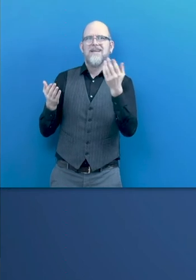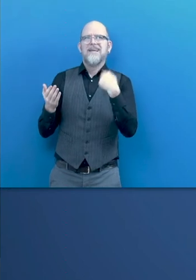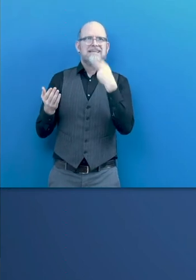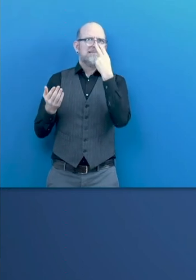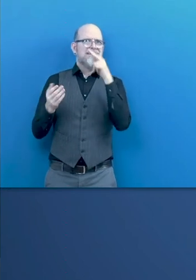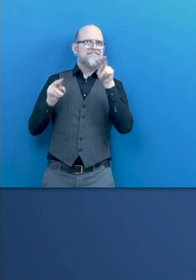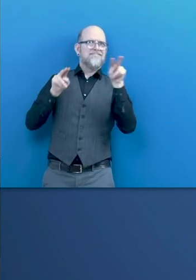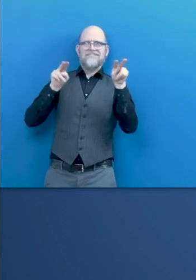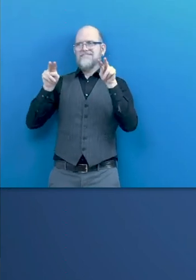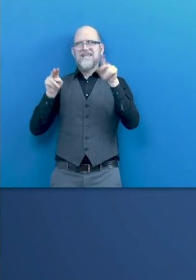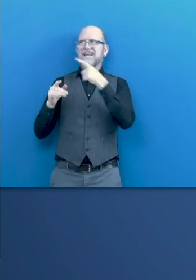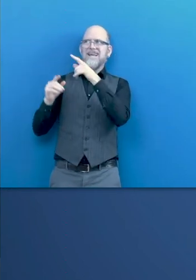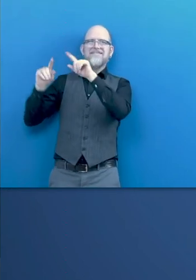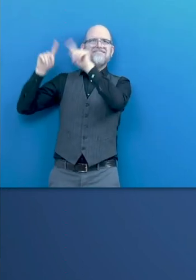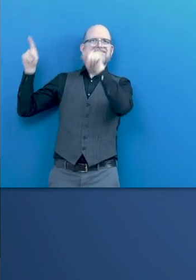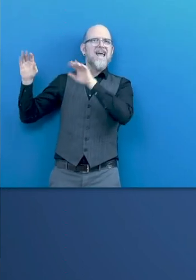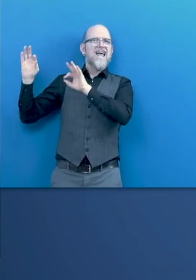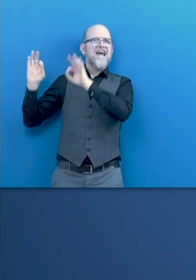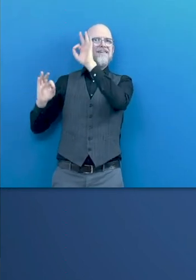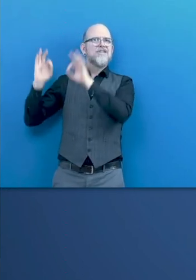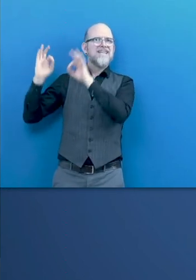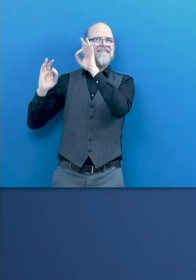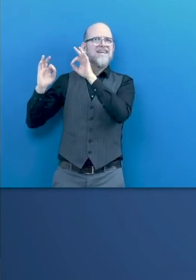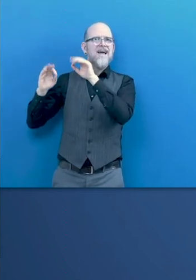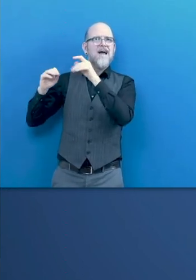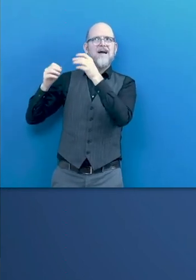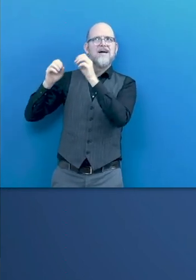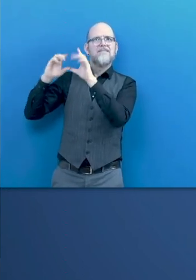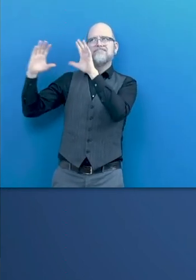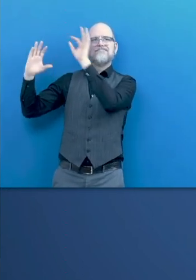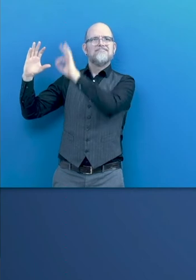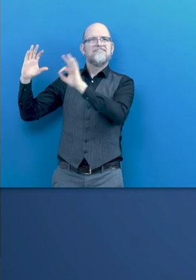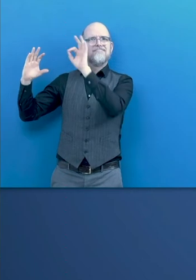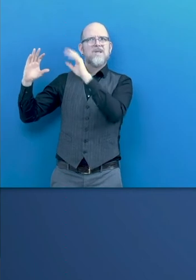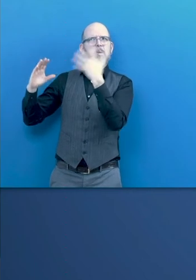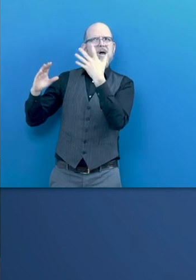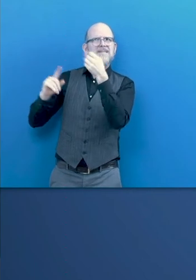main impacts of digitalization, as it is helping to create new jobs,